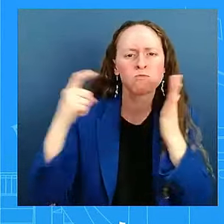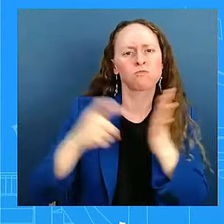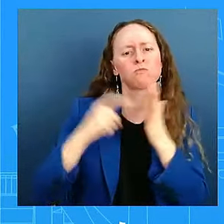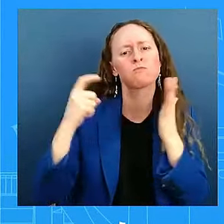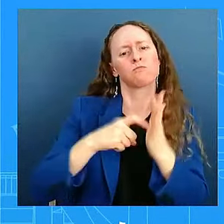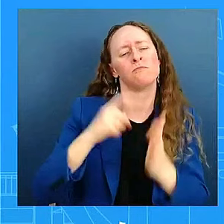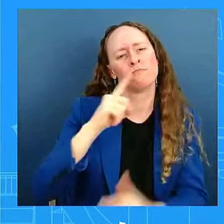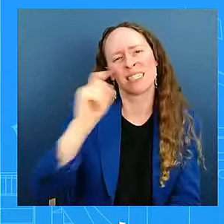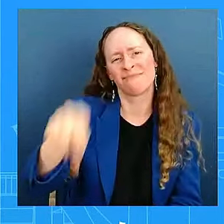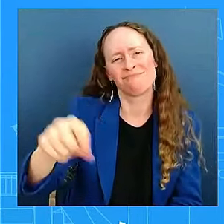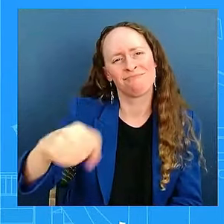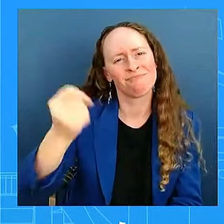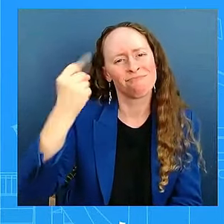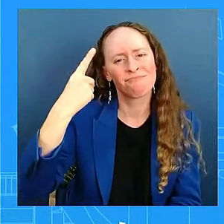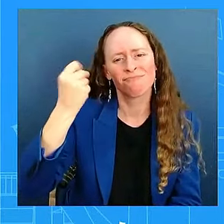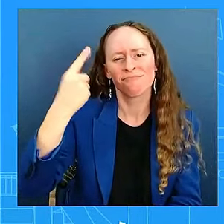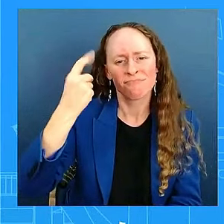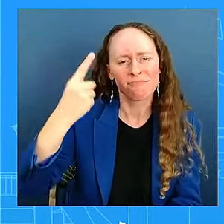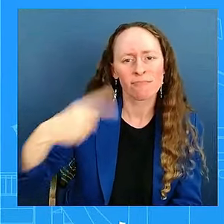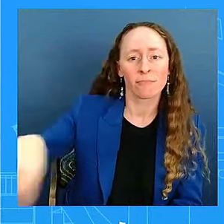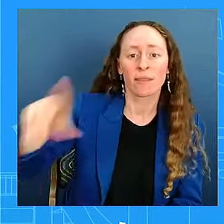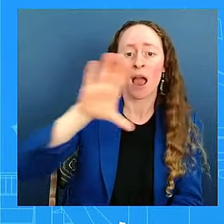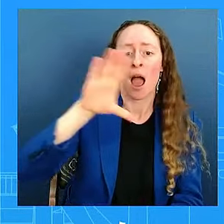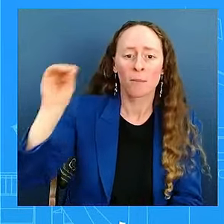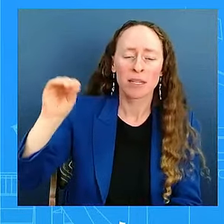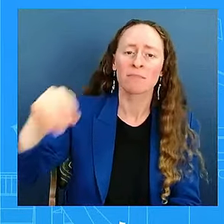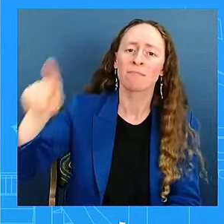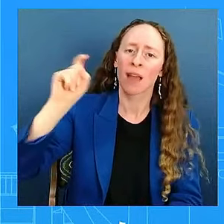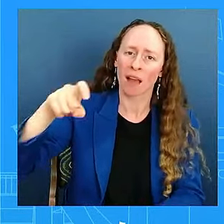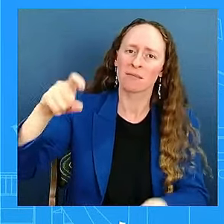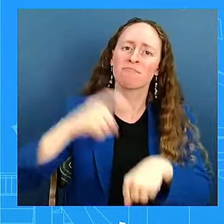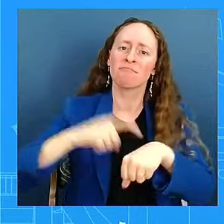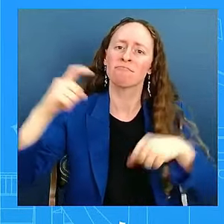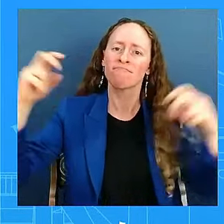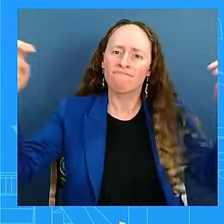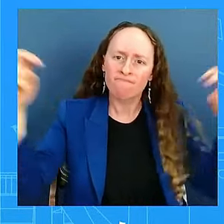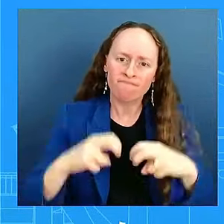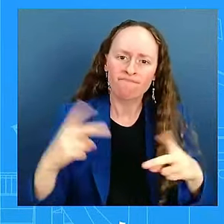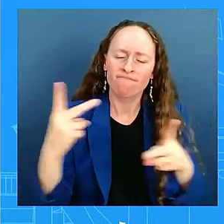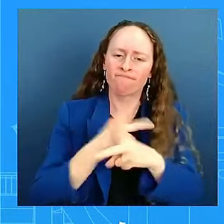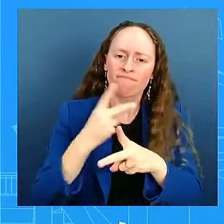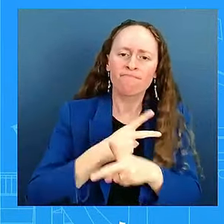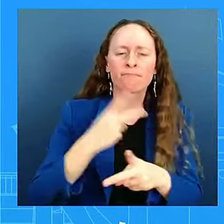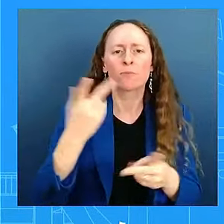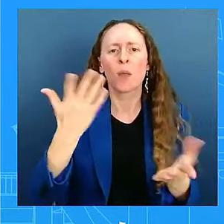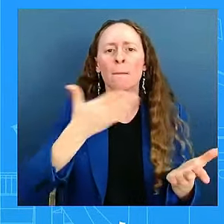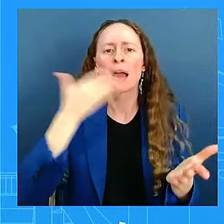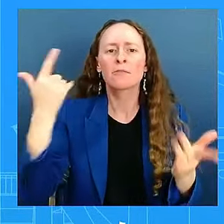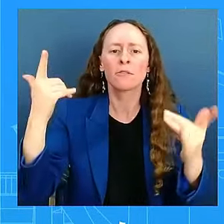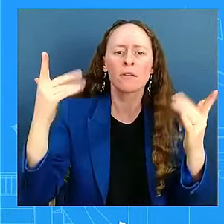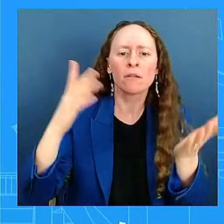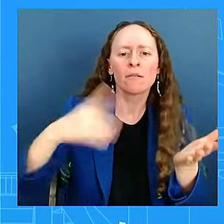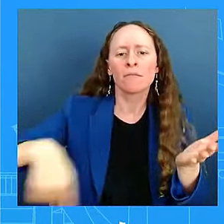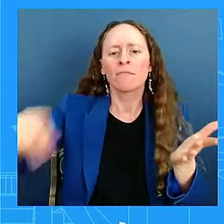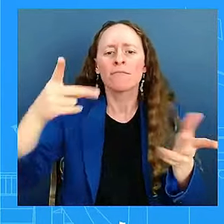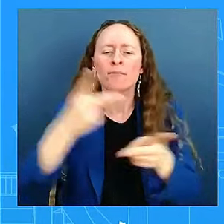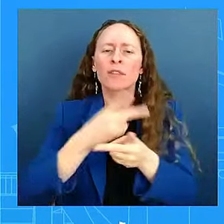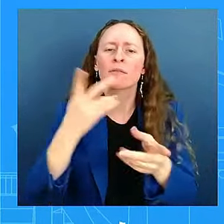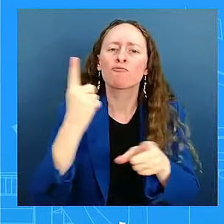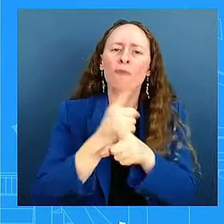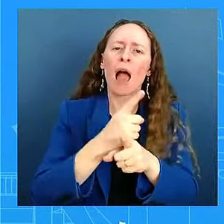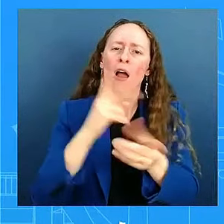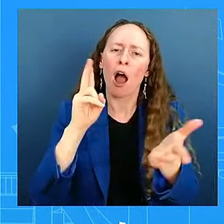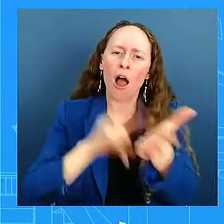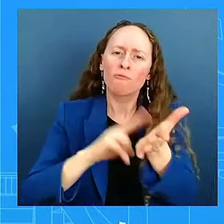to the table and present a fair contract to the workers of the ILA that ensures they are paid appropriately